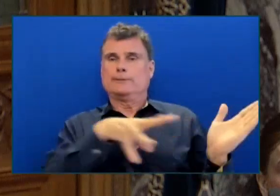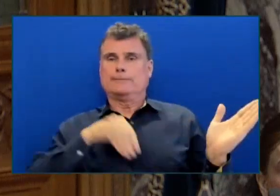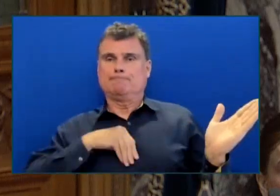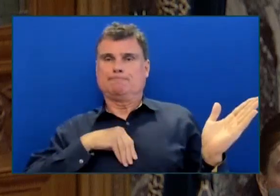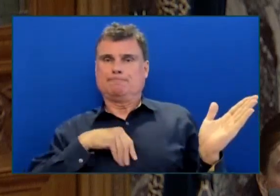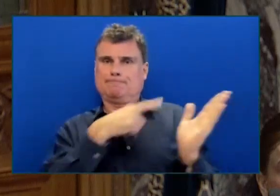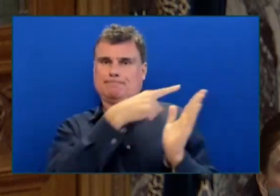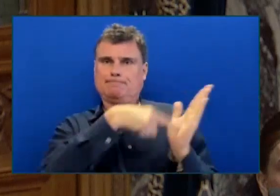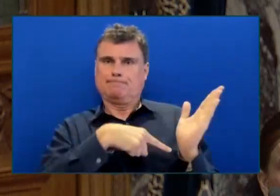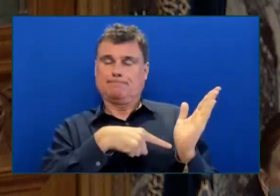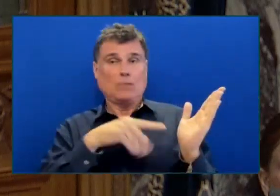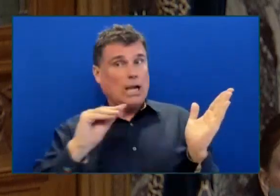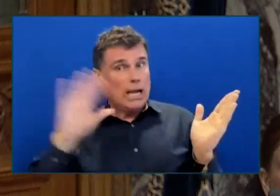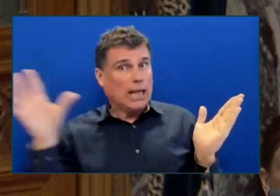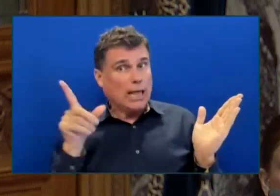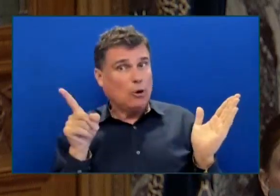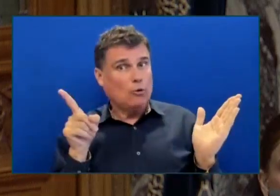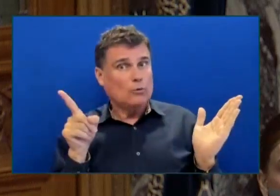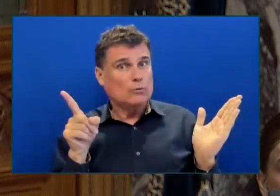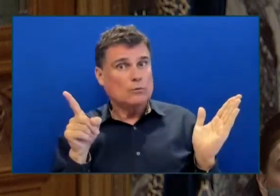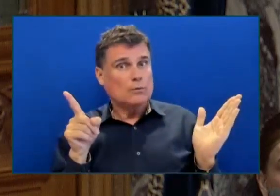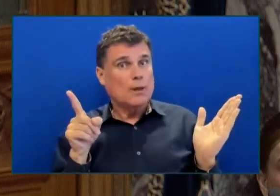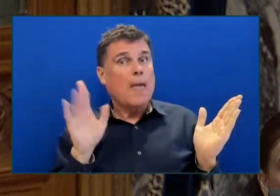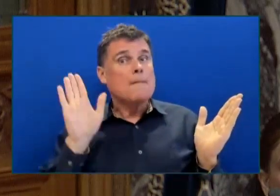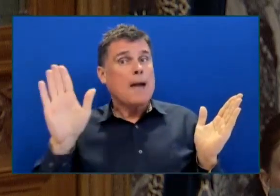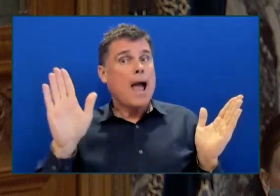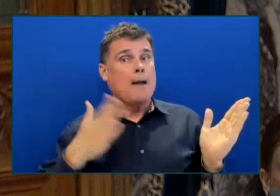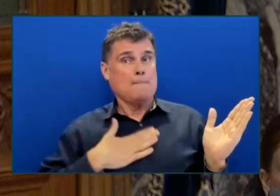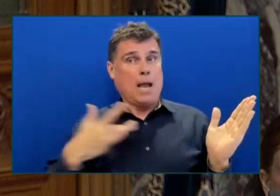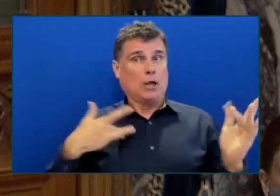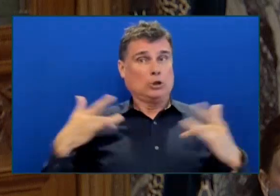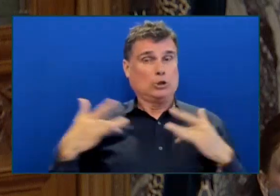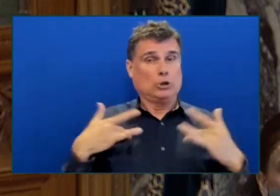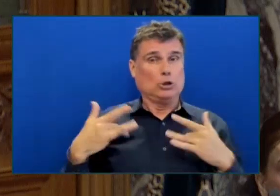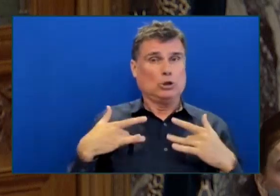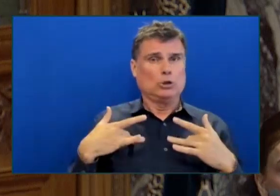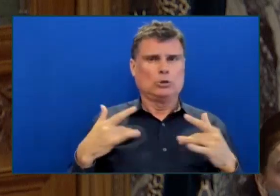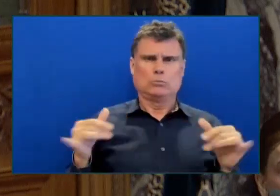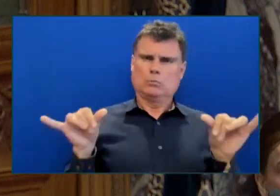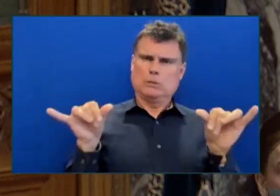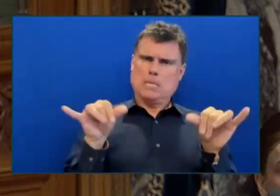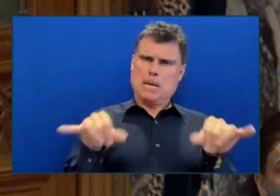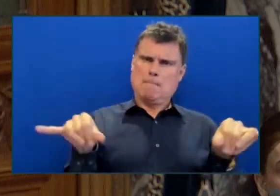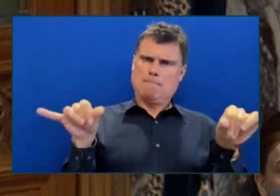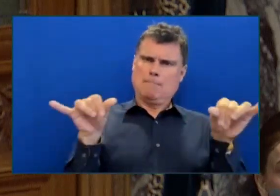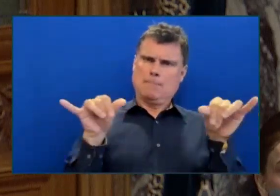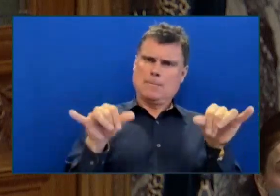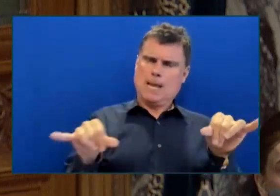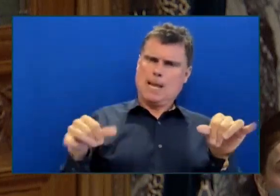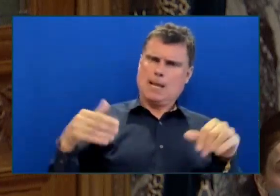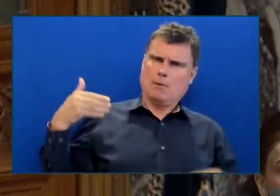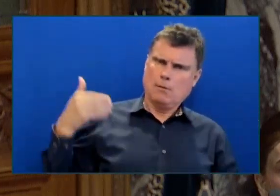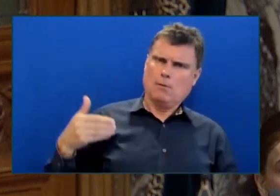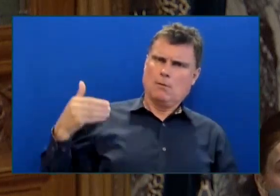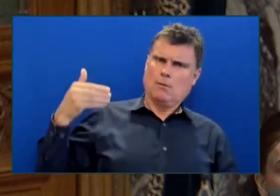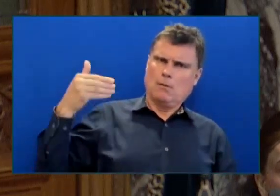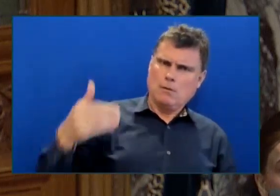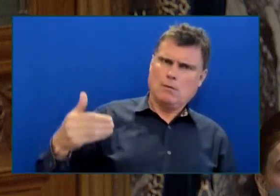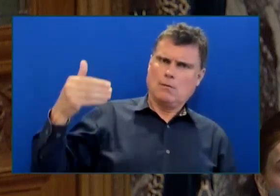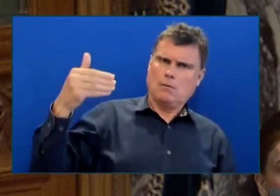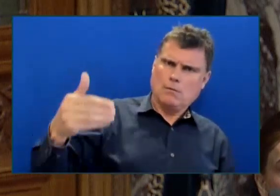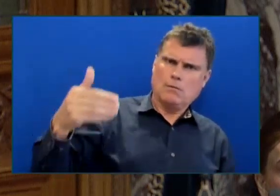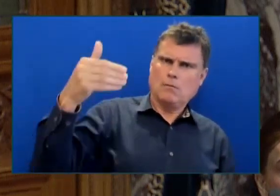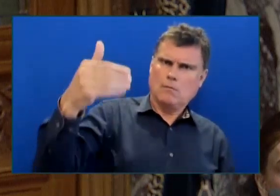again Rigorous reviews and findings of crime Misuse of funds And harm to the public interest on everything From professional